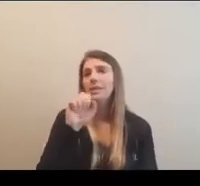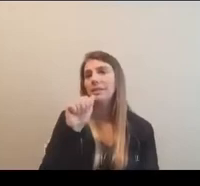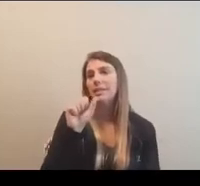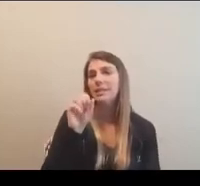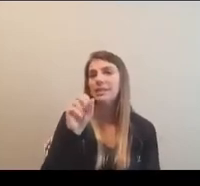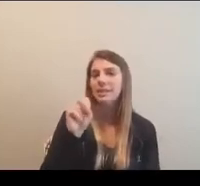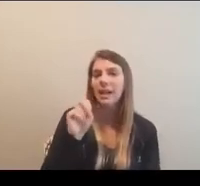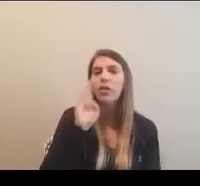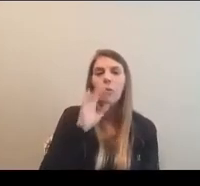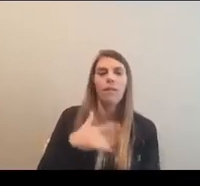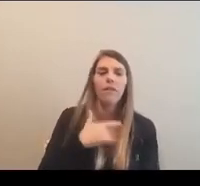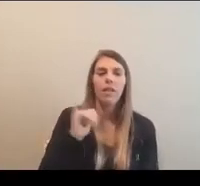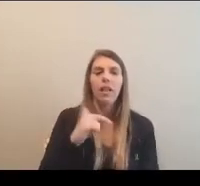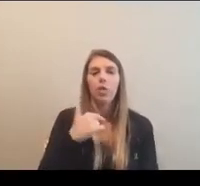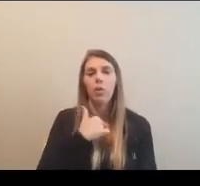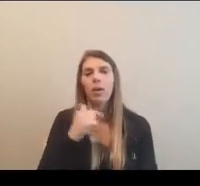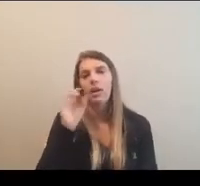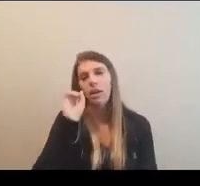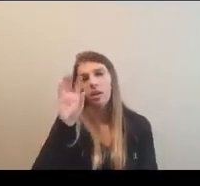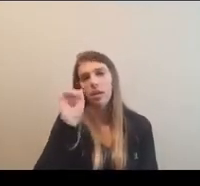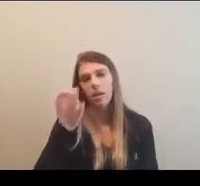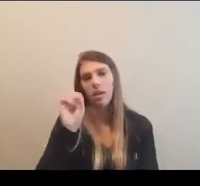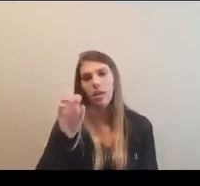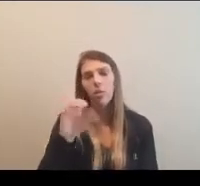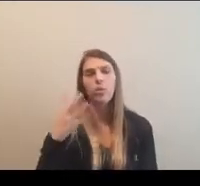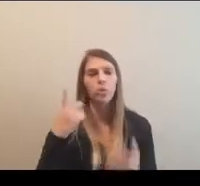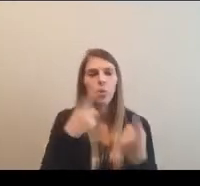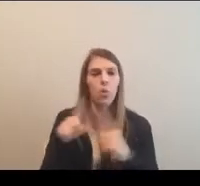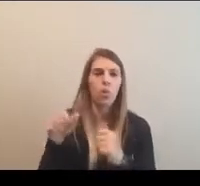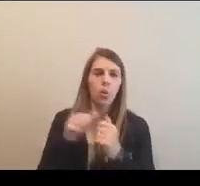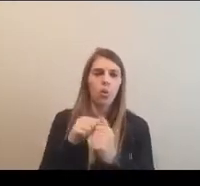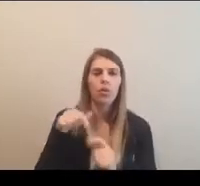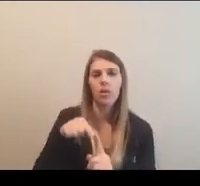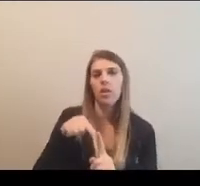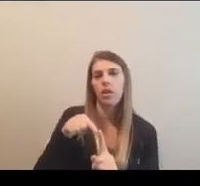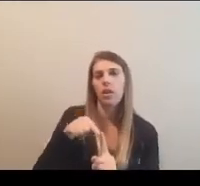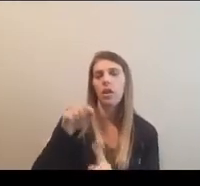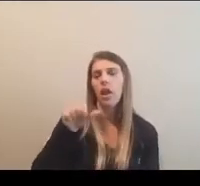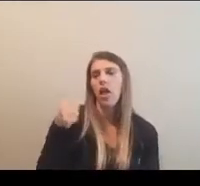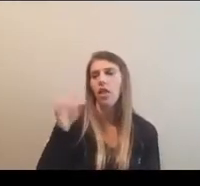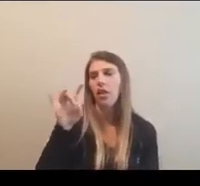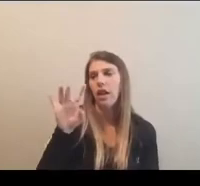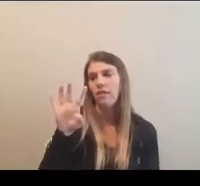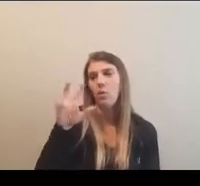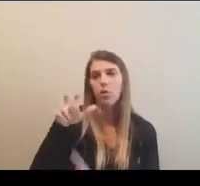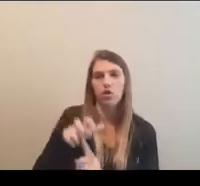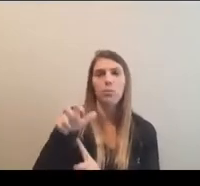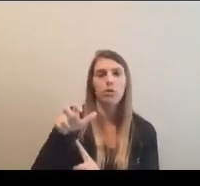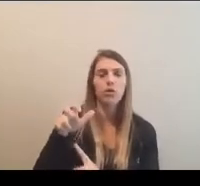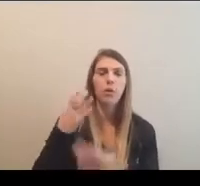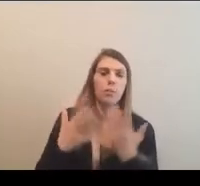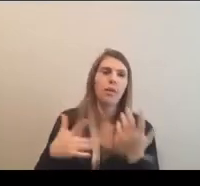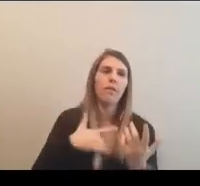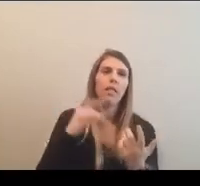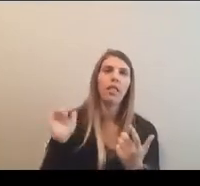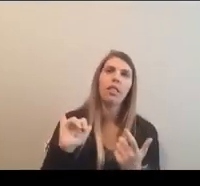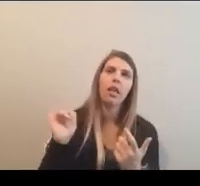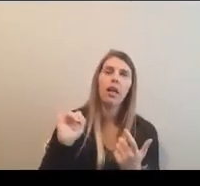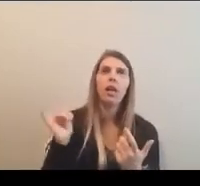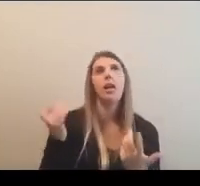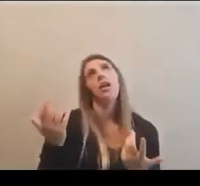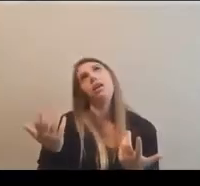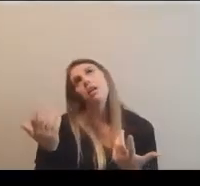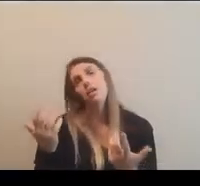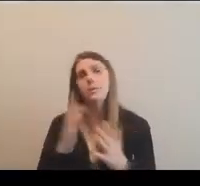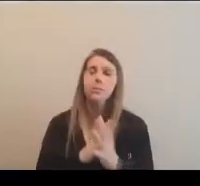going to feel as we provide reports to you about what's going on with, um, these other 84 championships, it may feel a bit episodic, if you